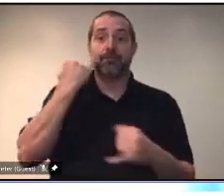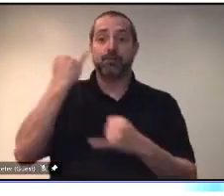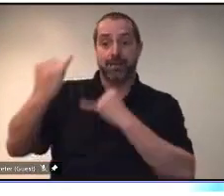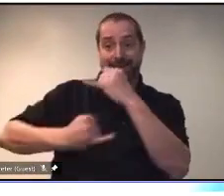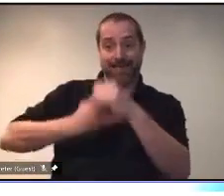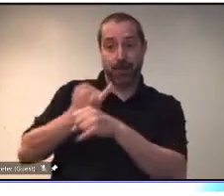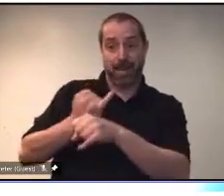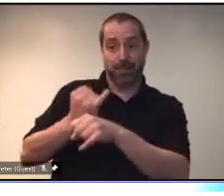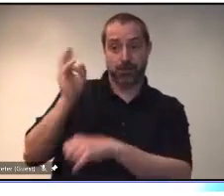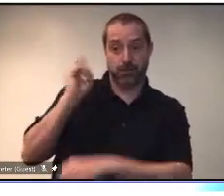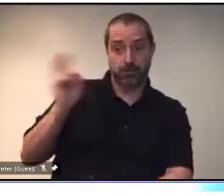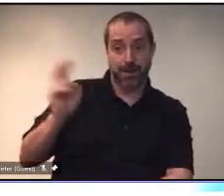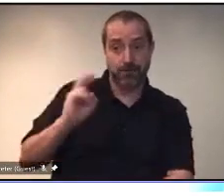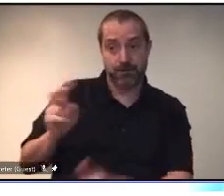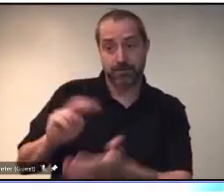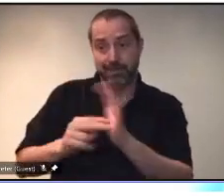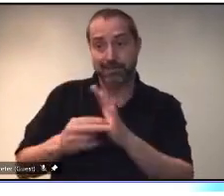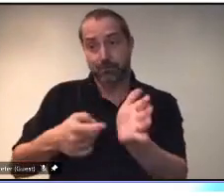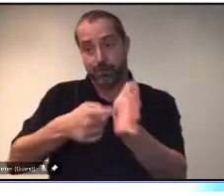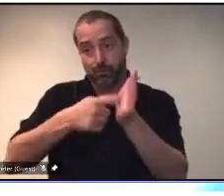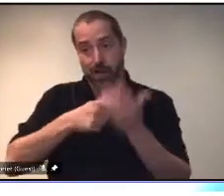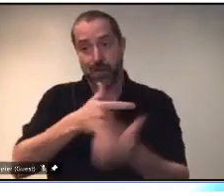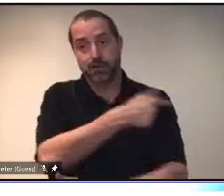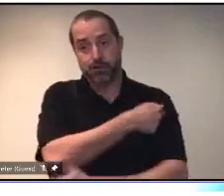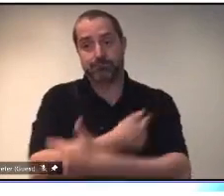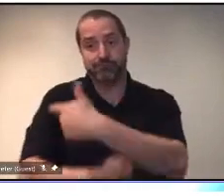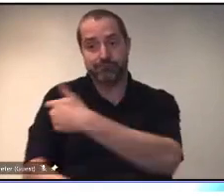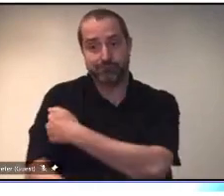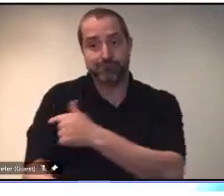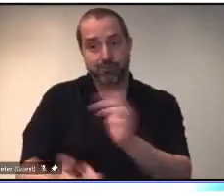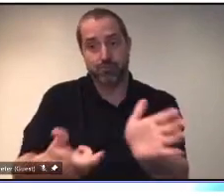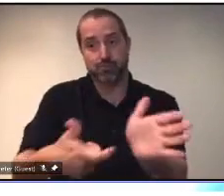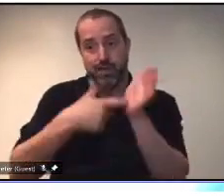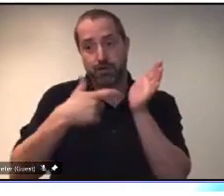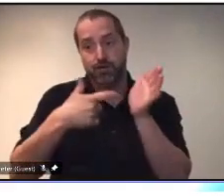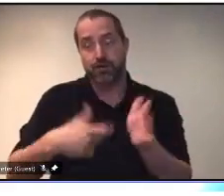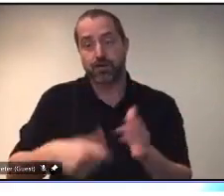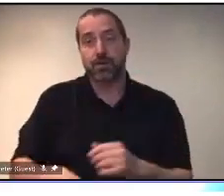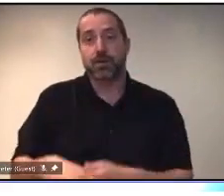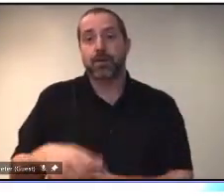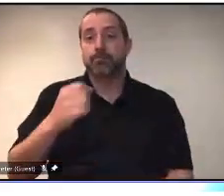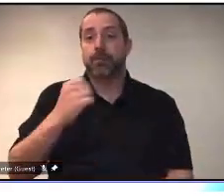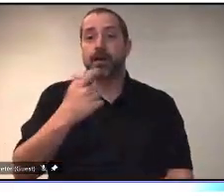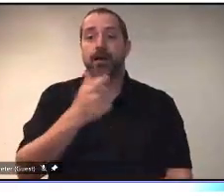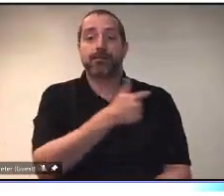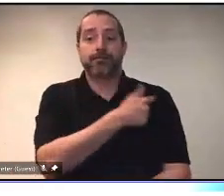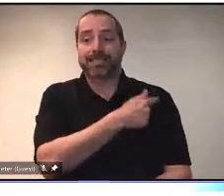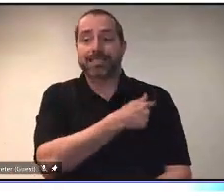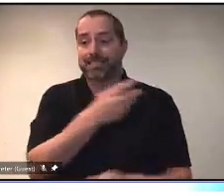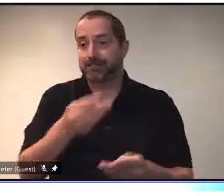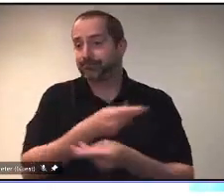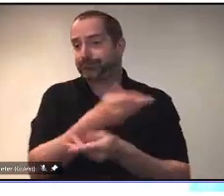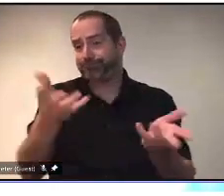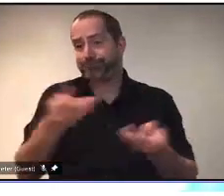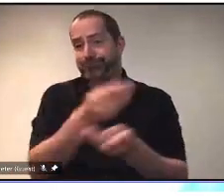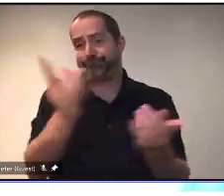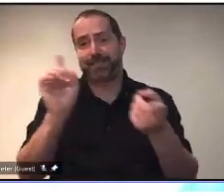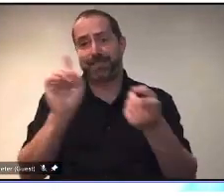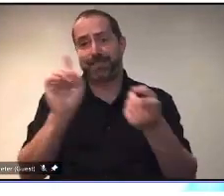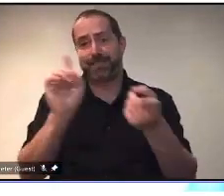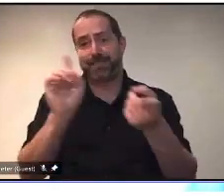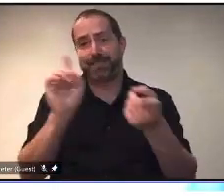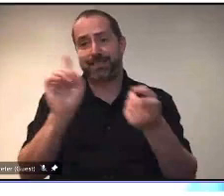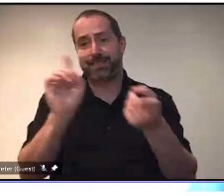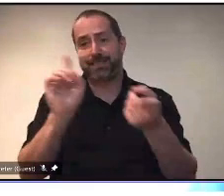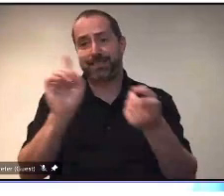and but again you know while vaccines will be available through july august i think we need to recognize that we talk